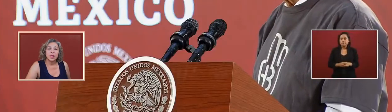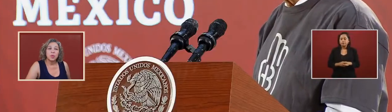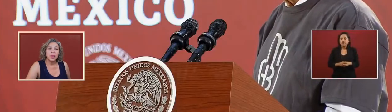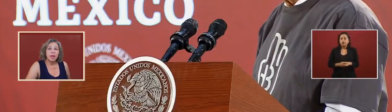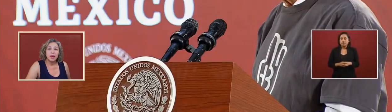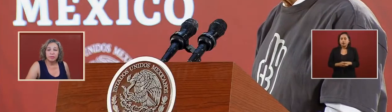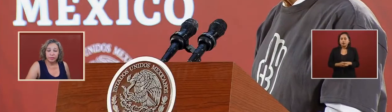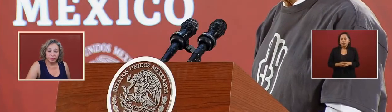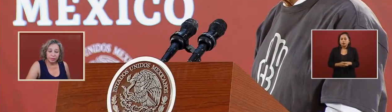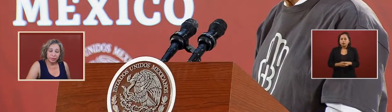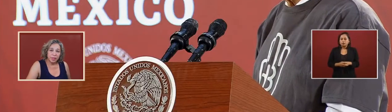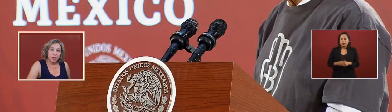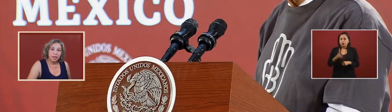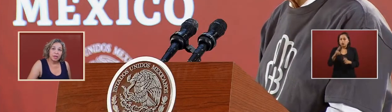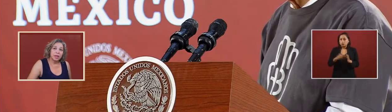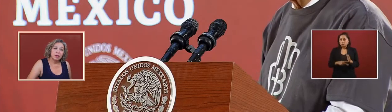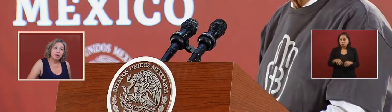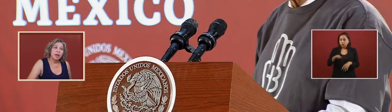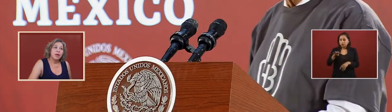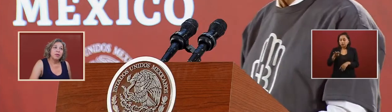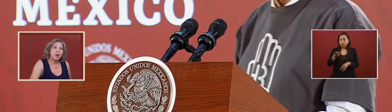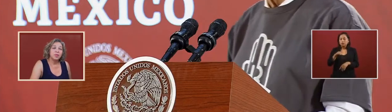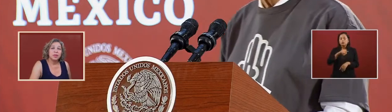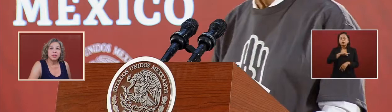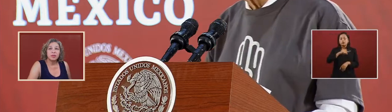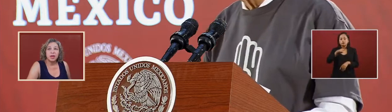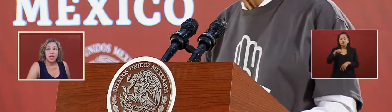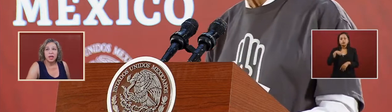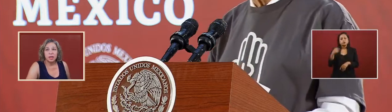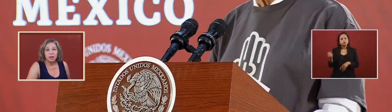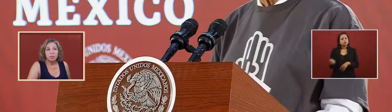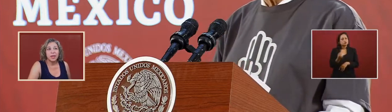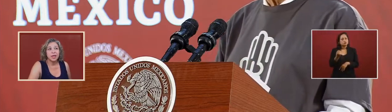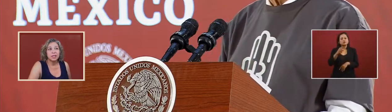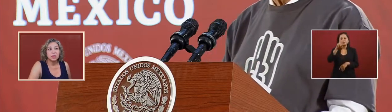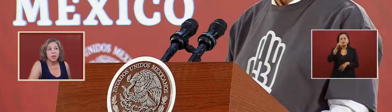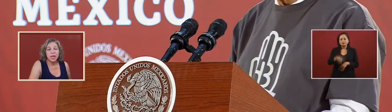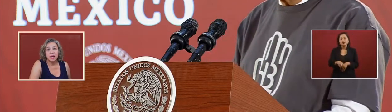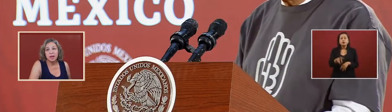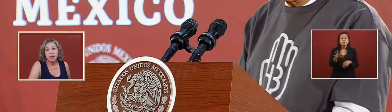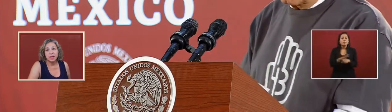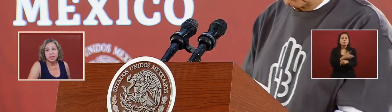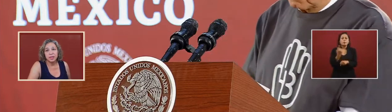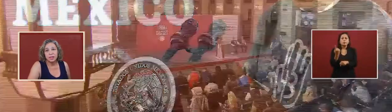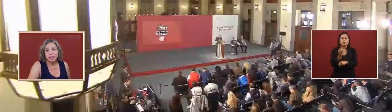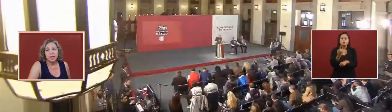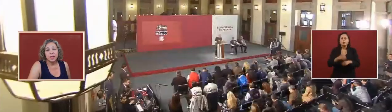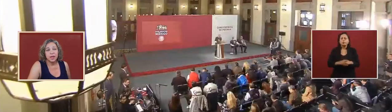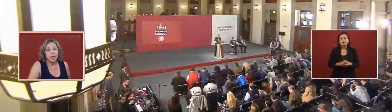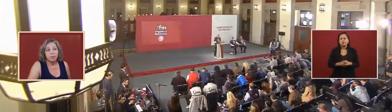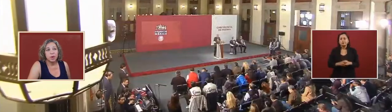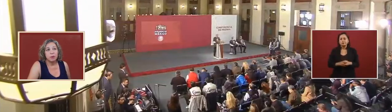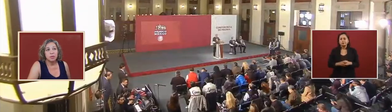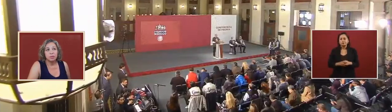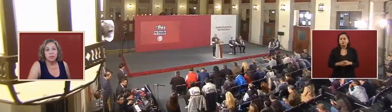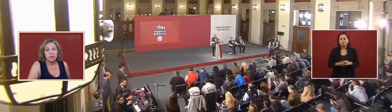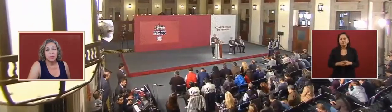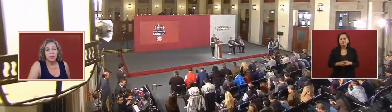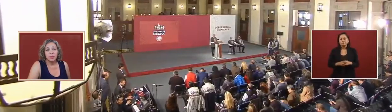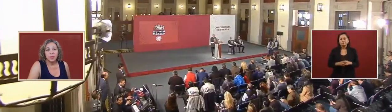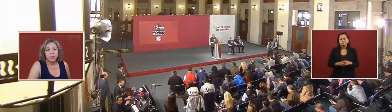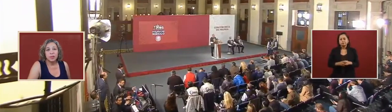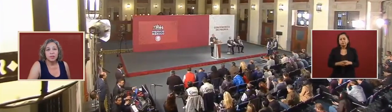we have run with luck because we had not had problems